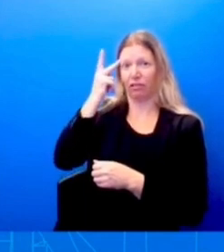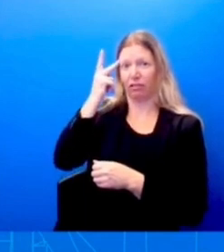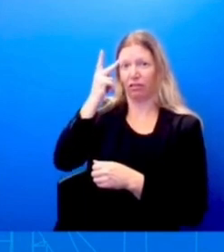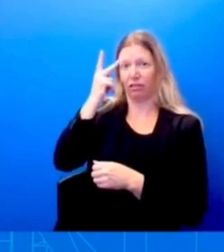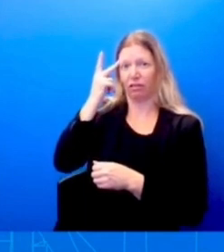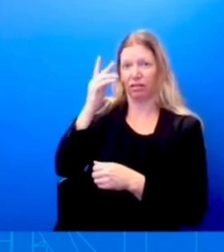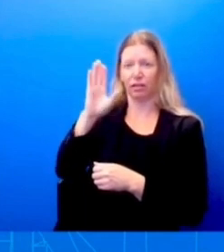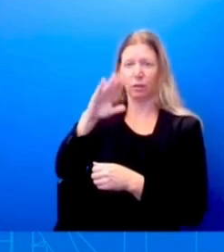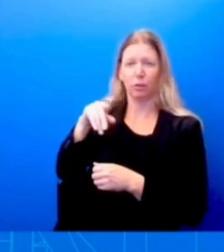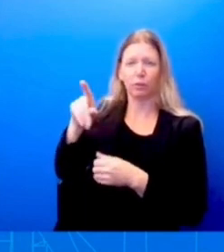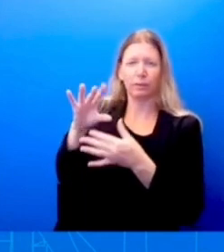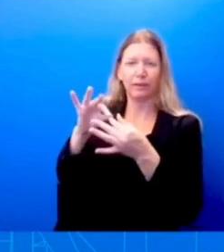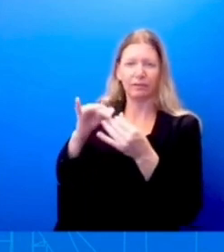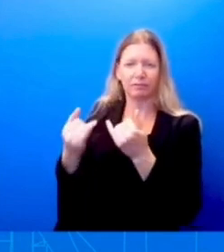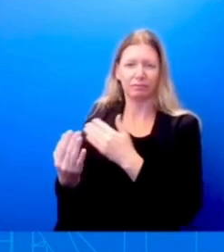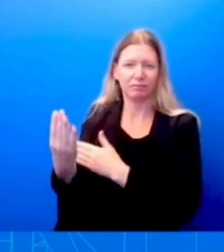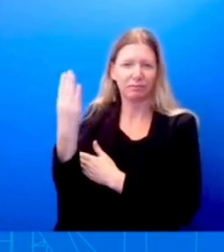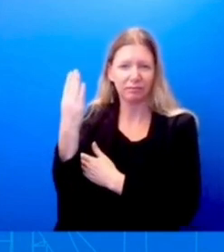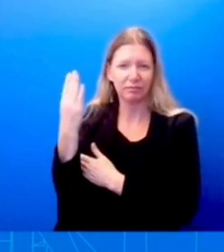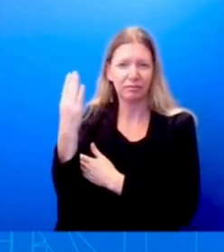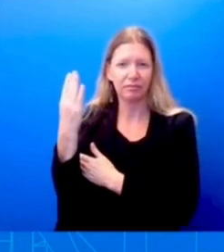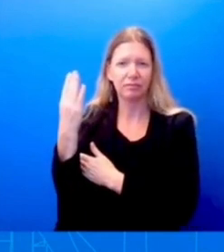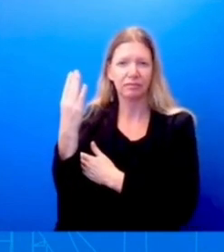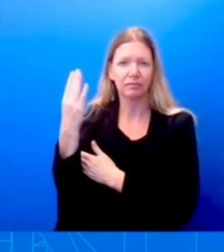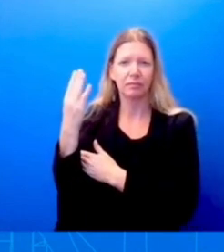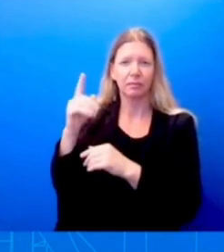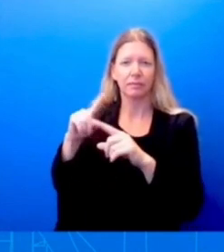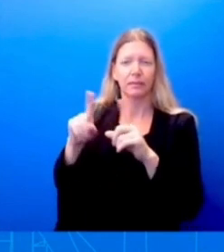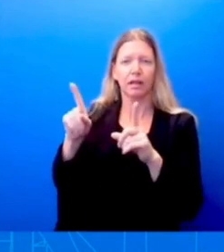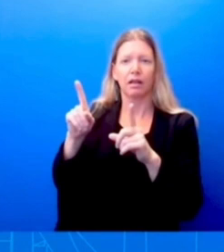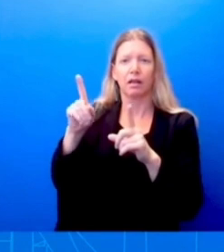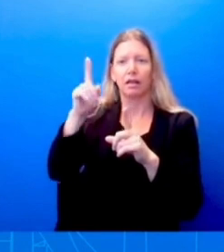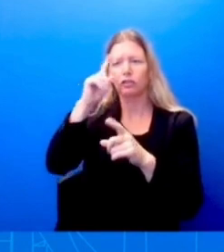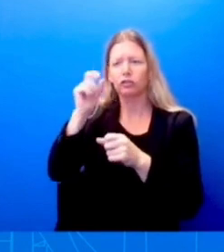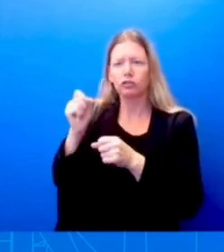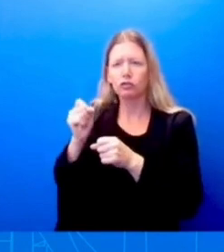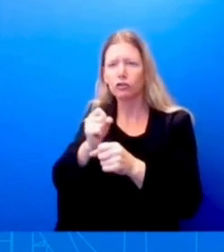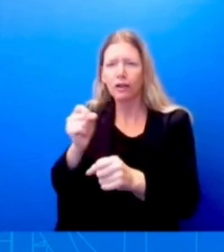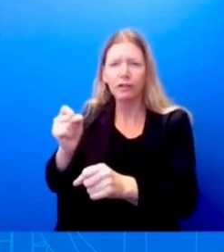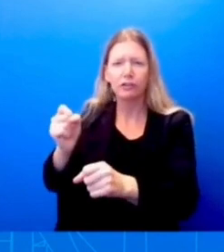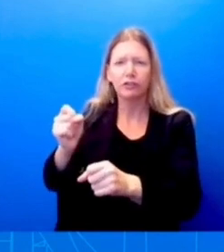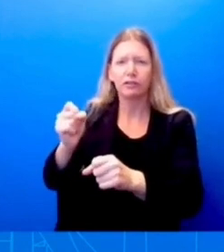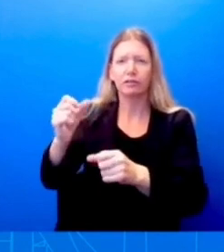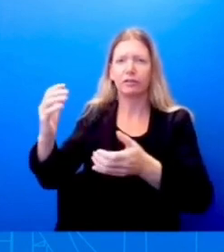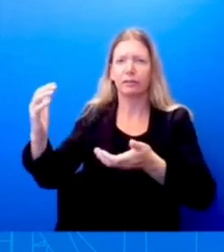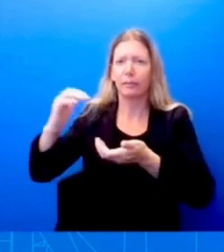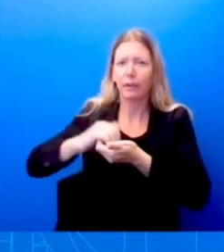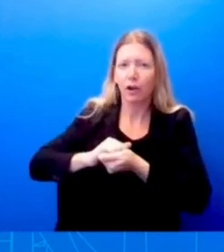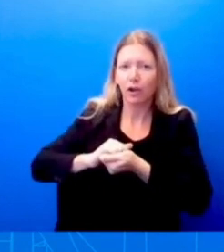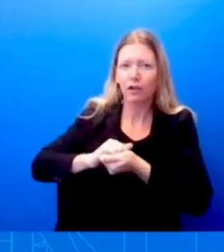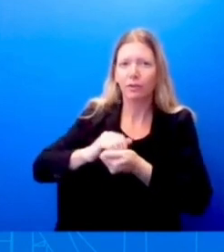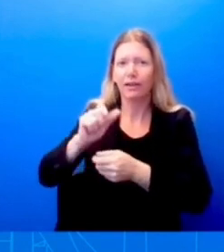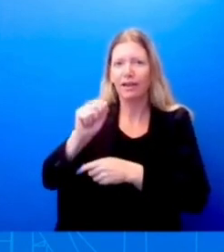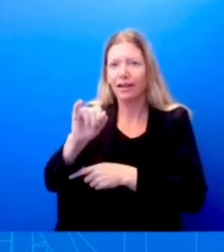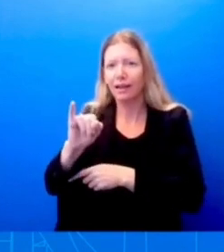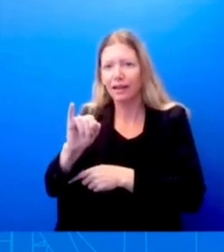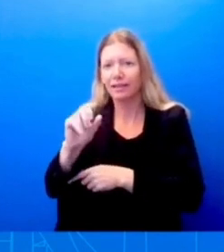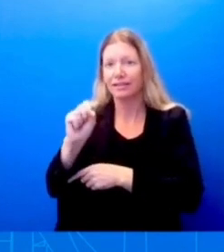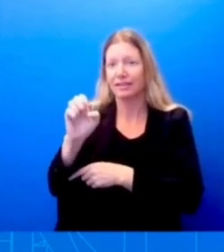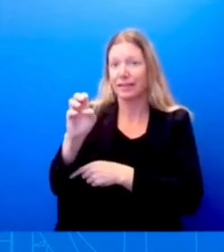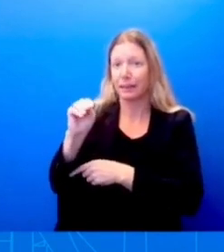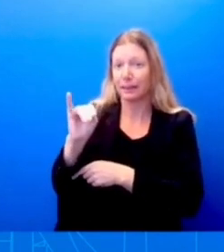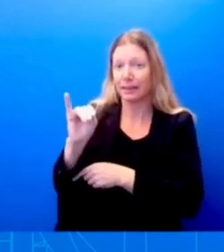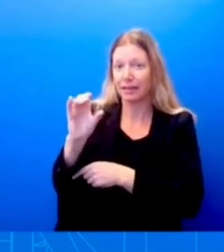strategic partnership agreement on AI and semiconductors. Is that, are you expecting them to sign that? So we'll have more to share